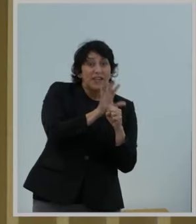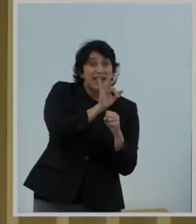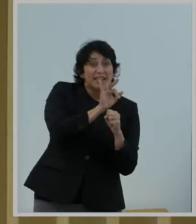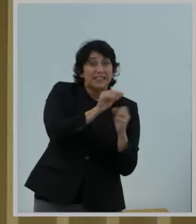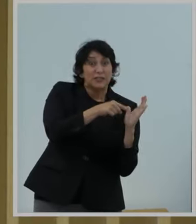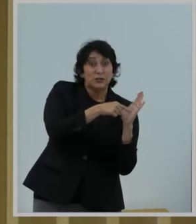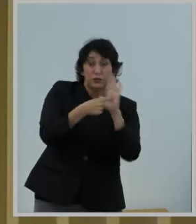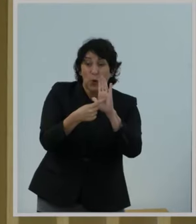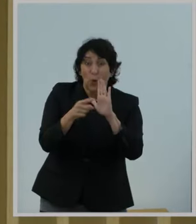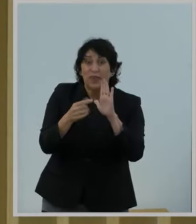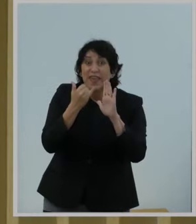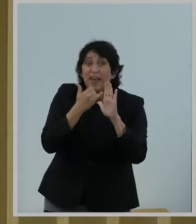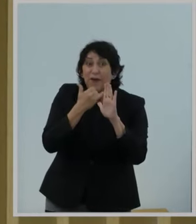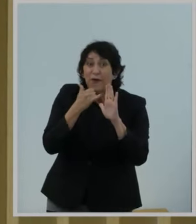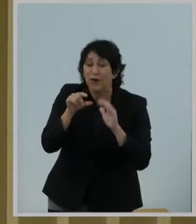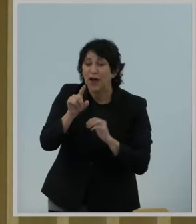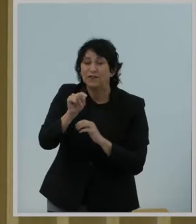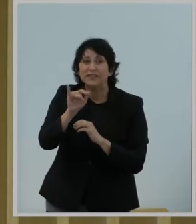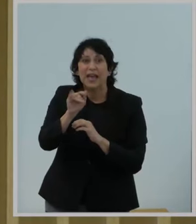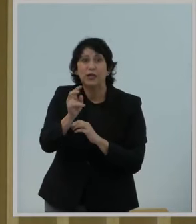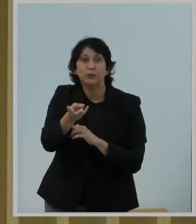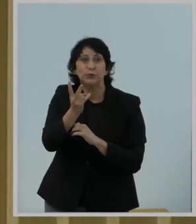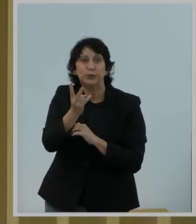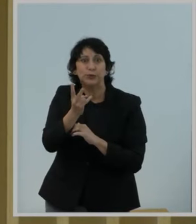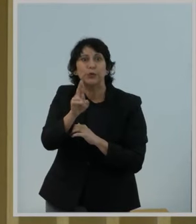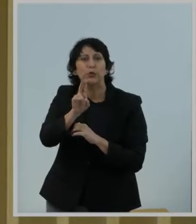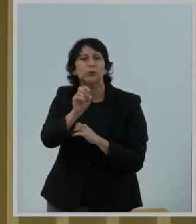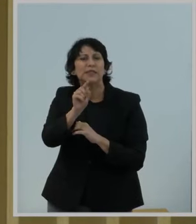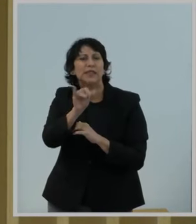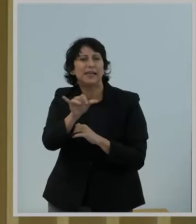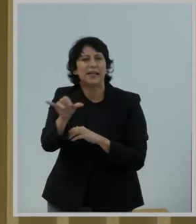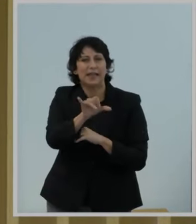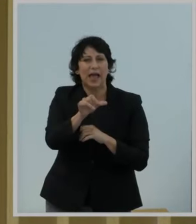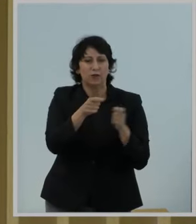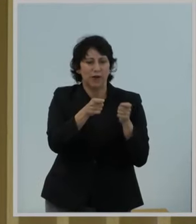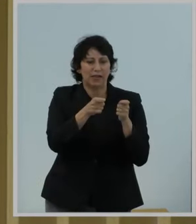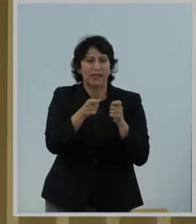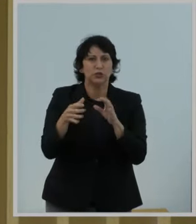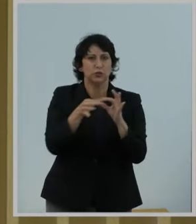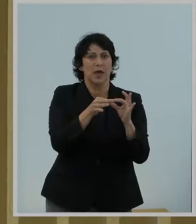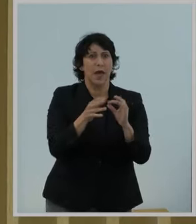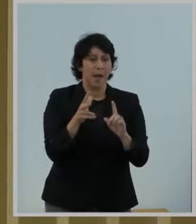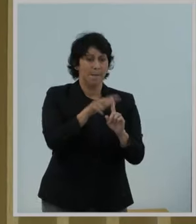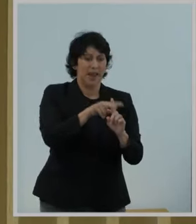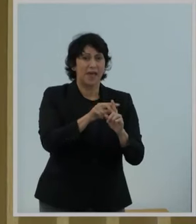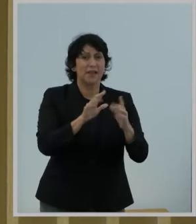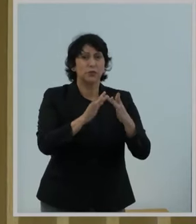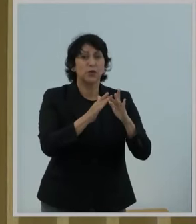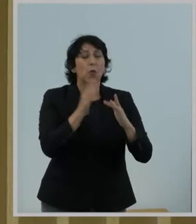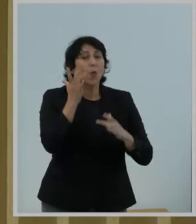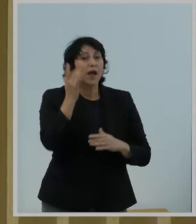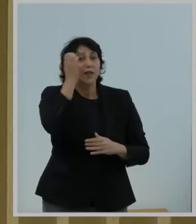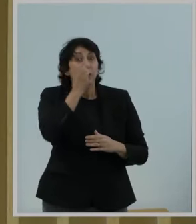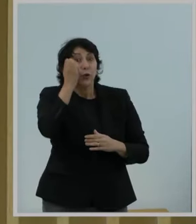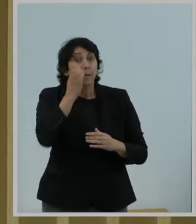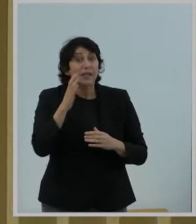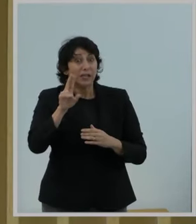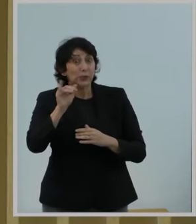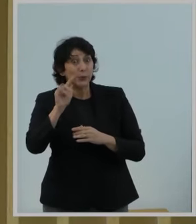of applying Title II utility-like regulations to the internet, as the European Union has long done.